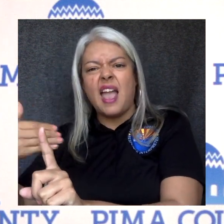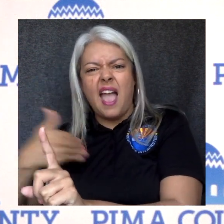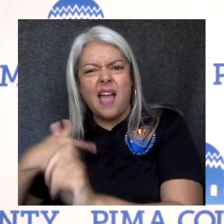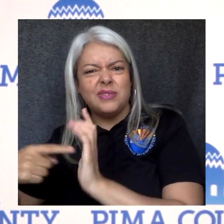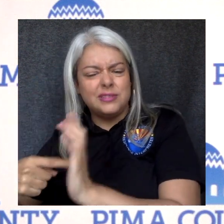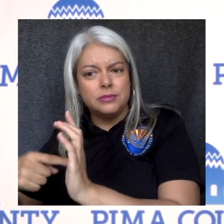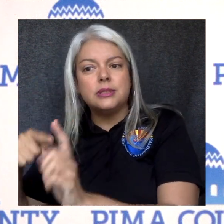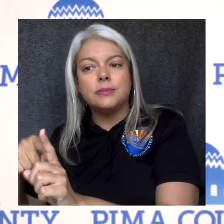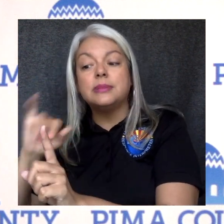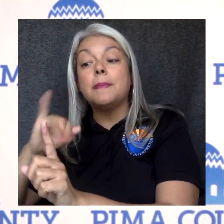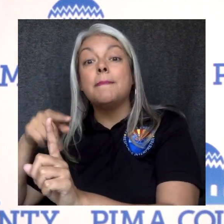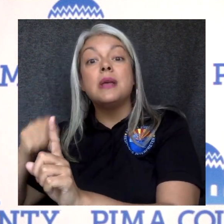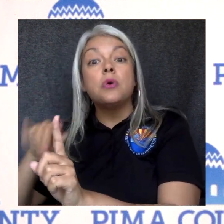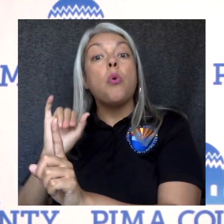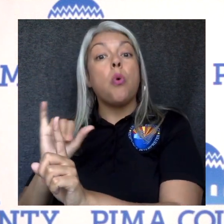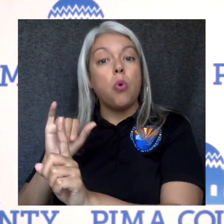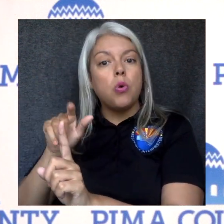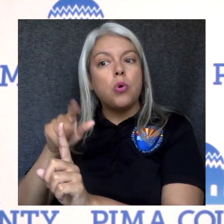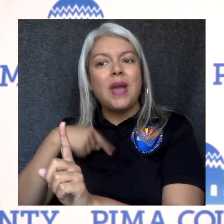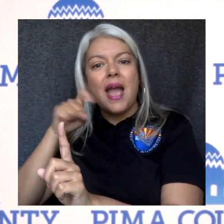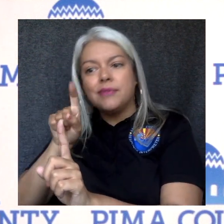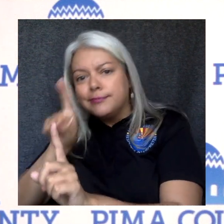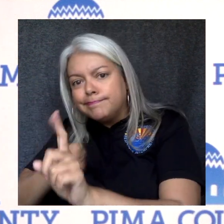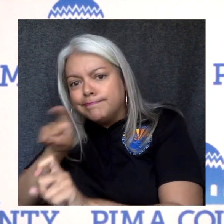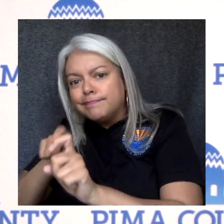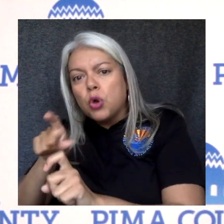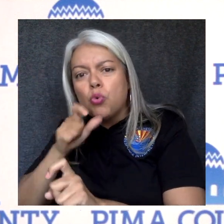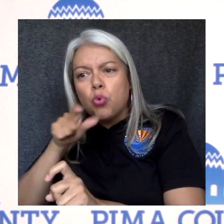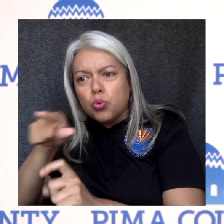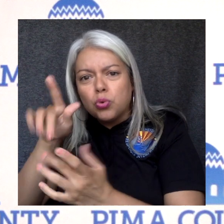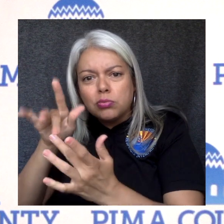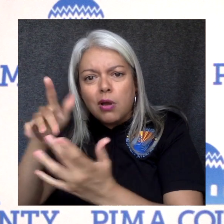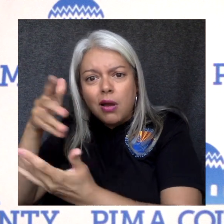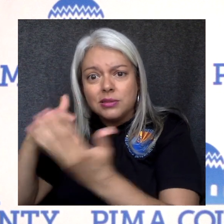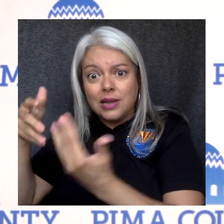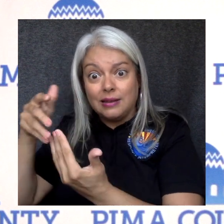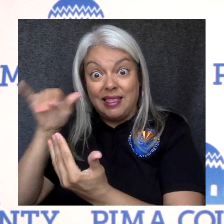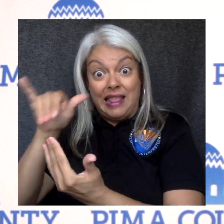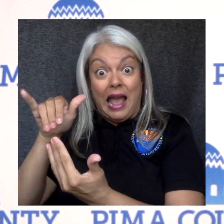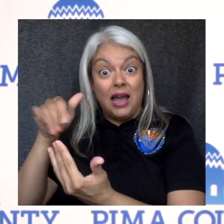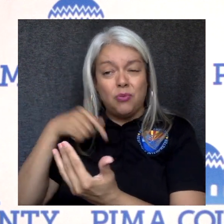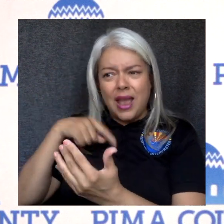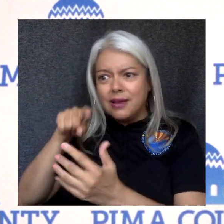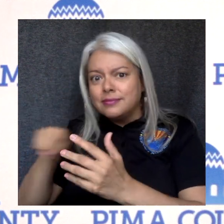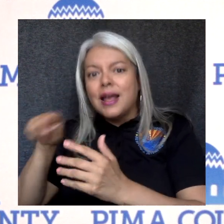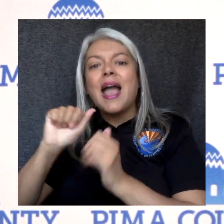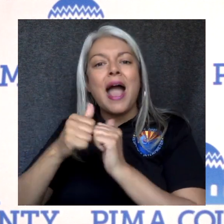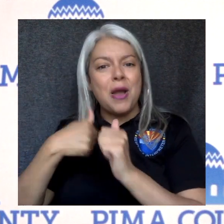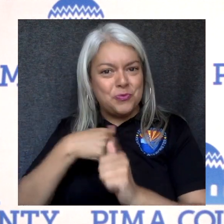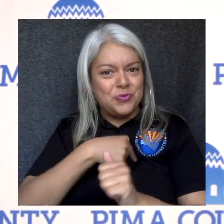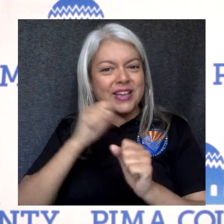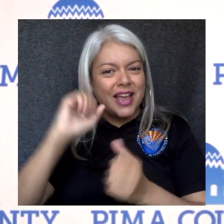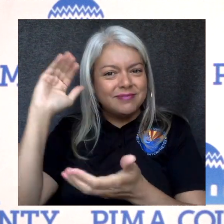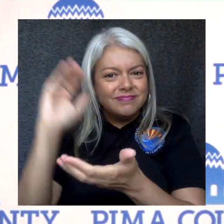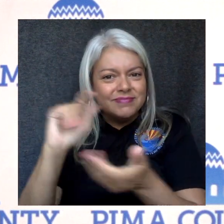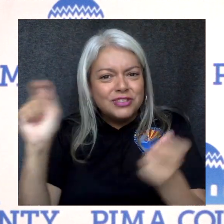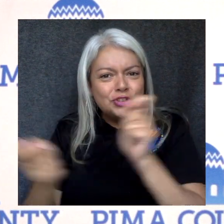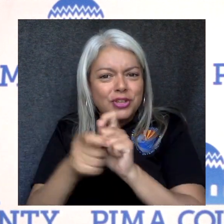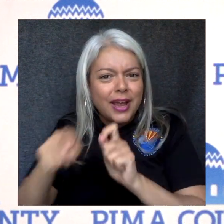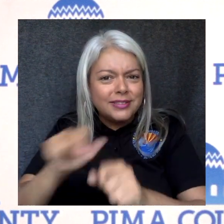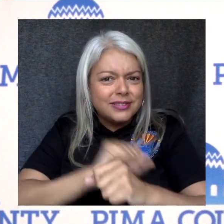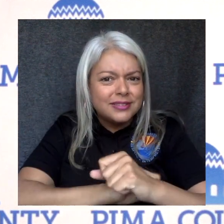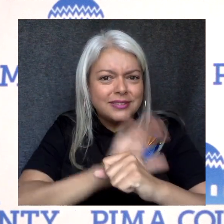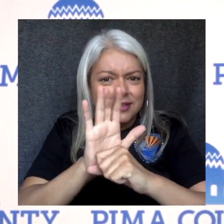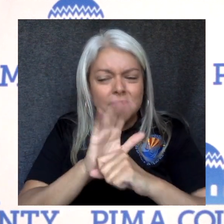then identifies for us their contacts. Contacts are critical. It's how we believe we can change the epidemic. What